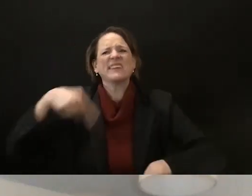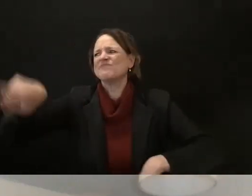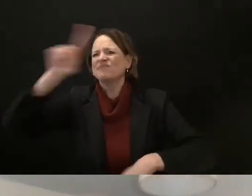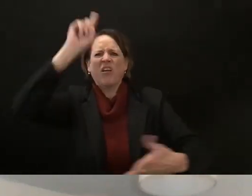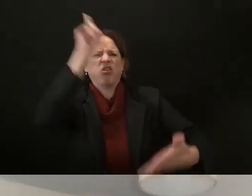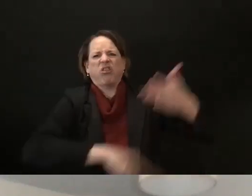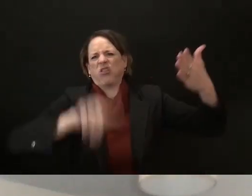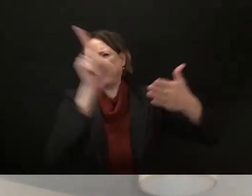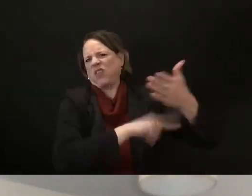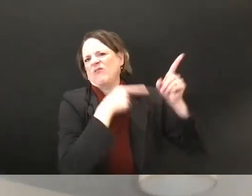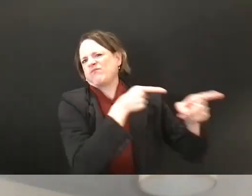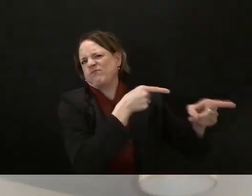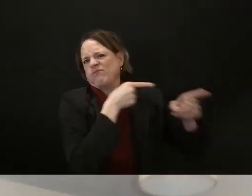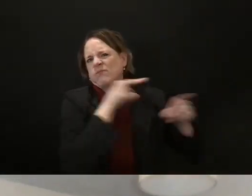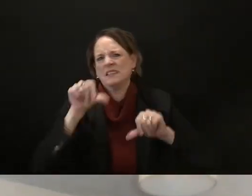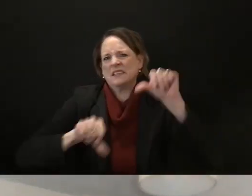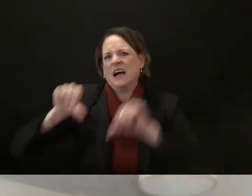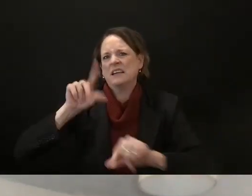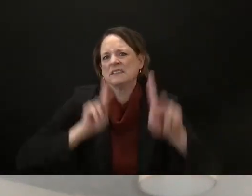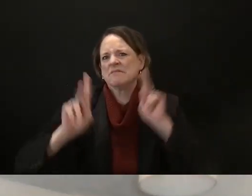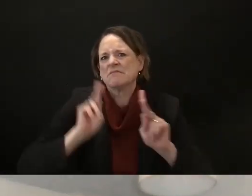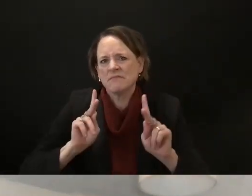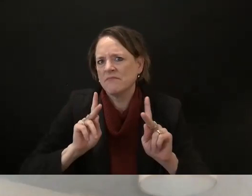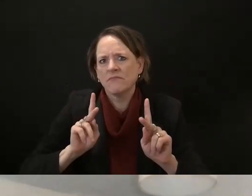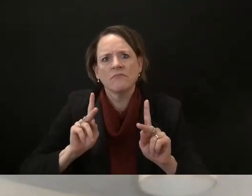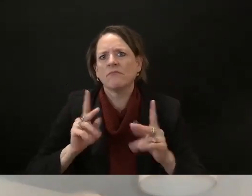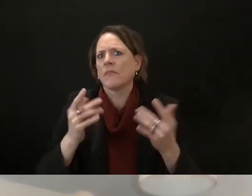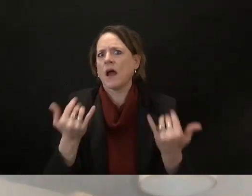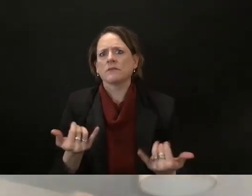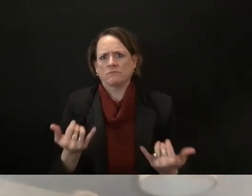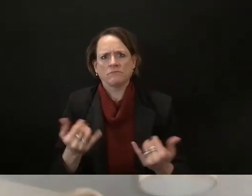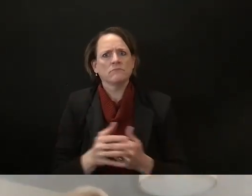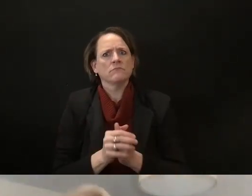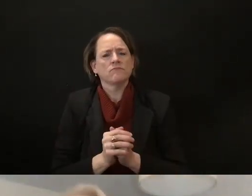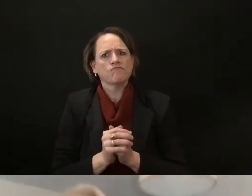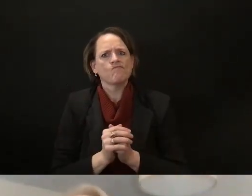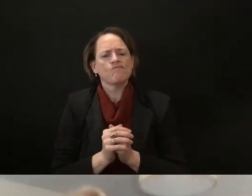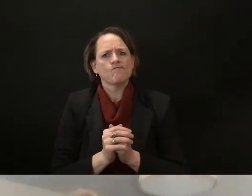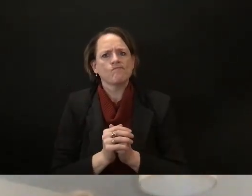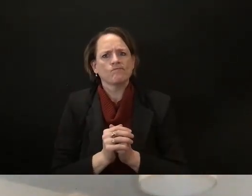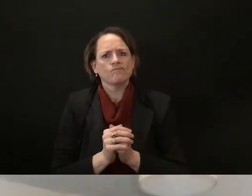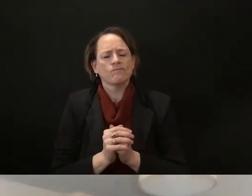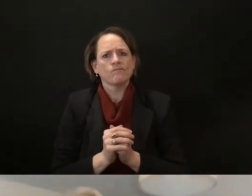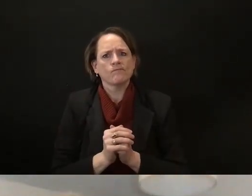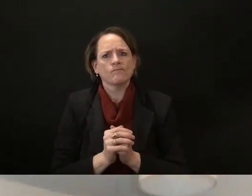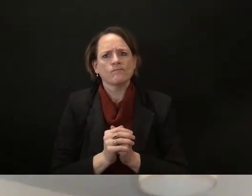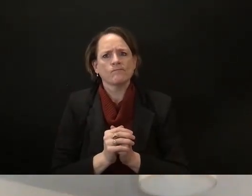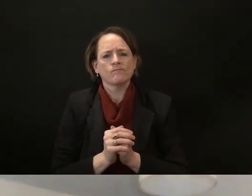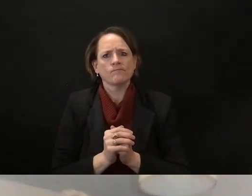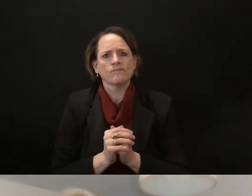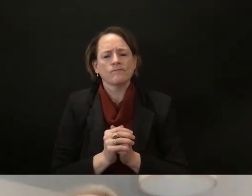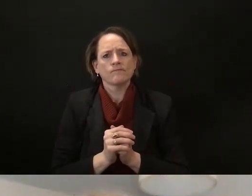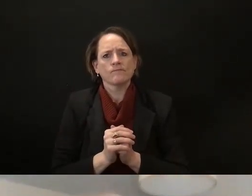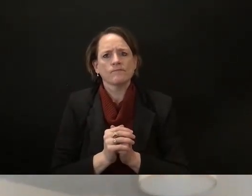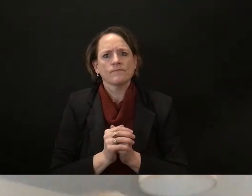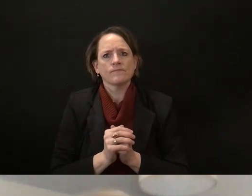policies and we feel a lot of it first here um just given kind of where we're at national dynamics as well as the amount of money